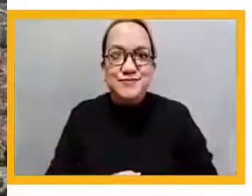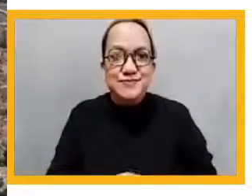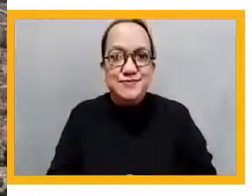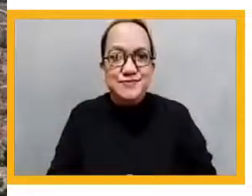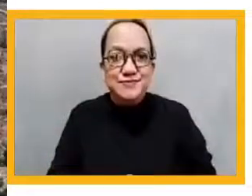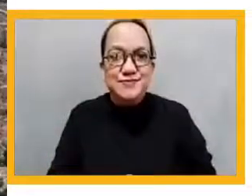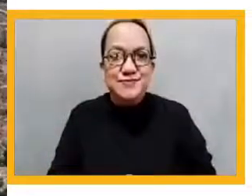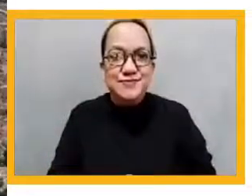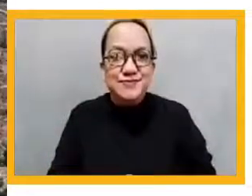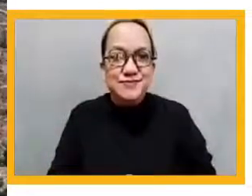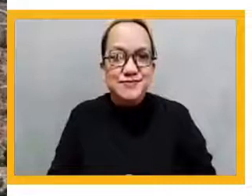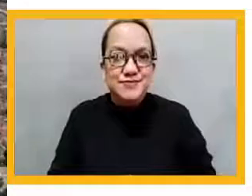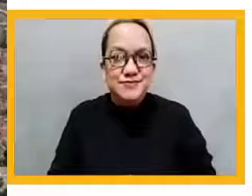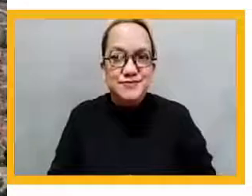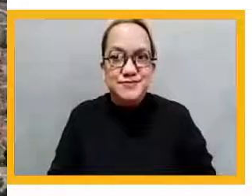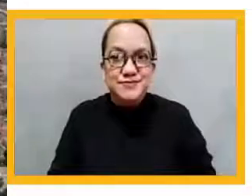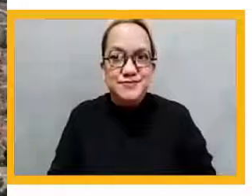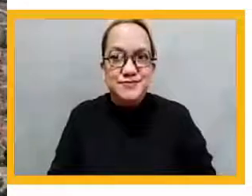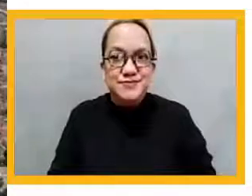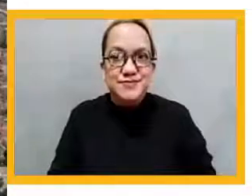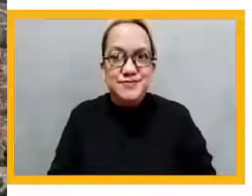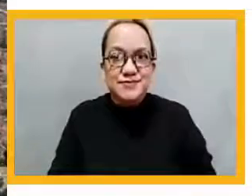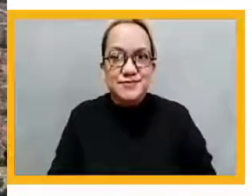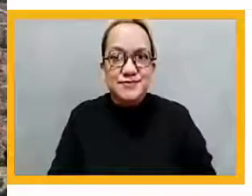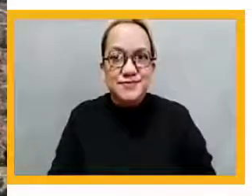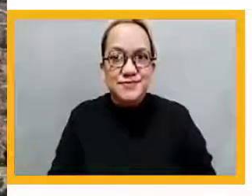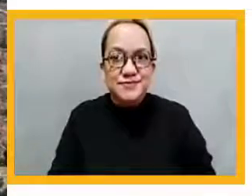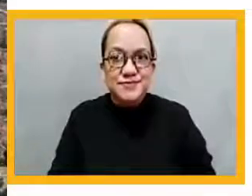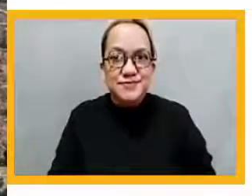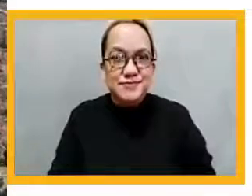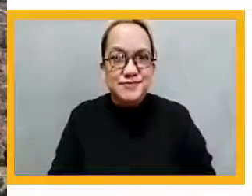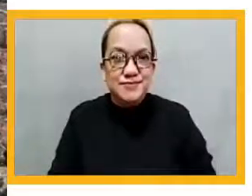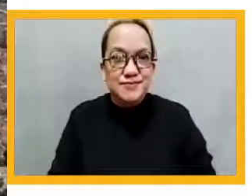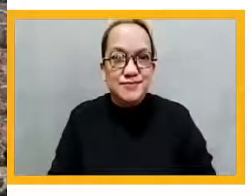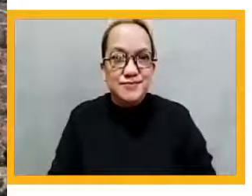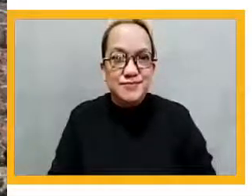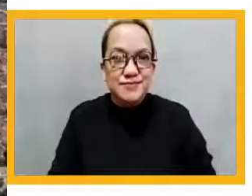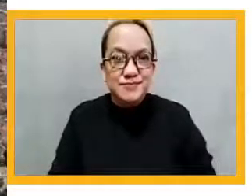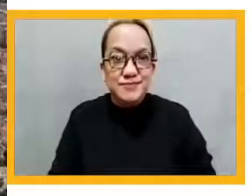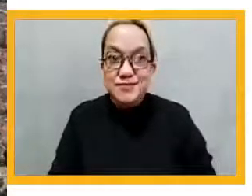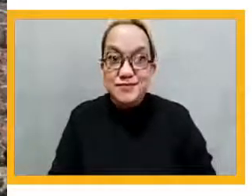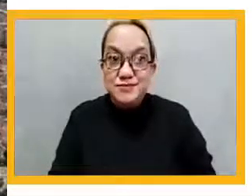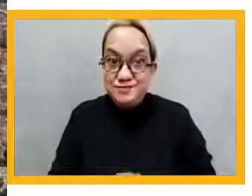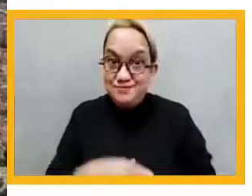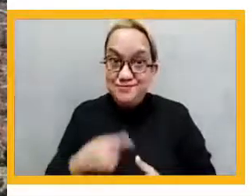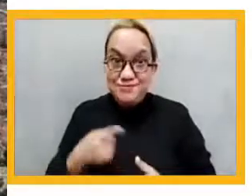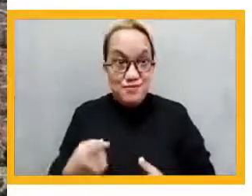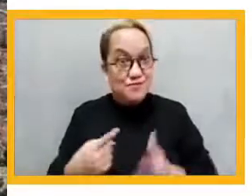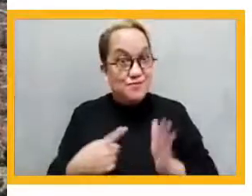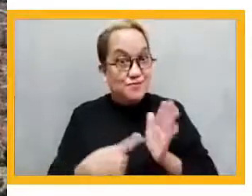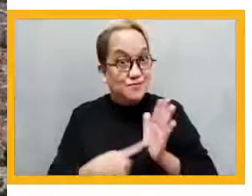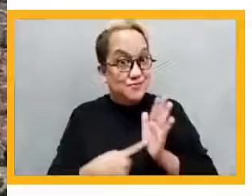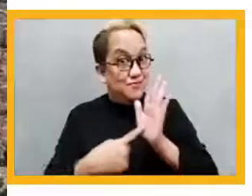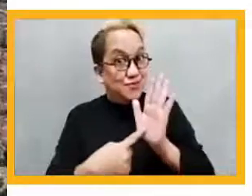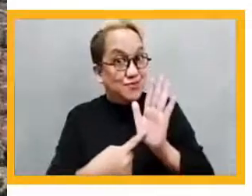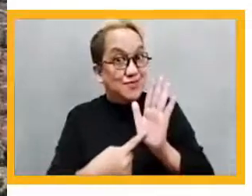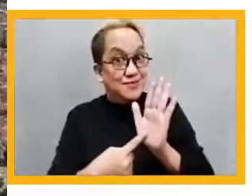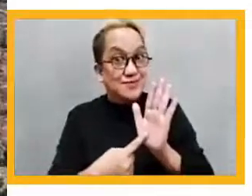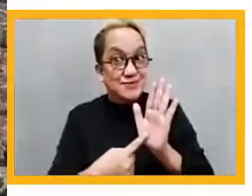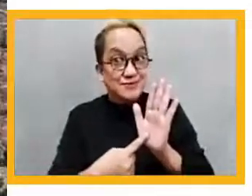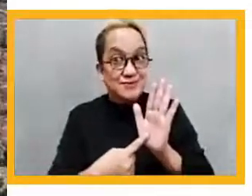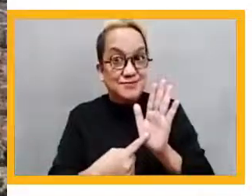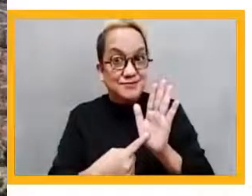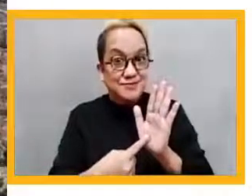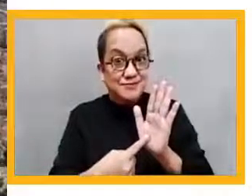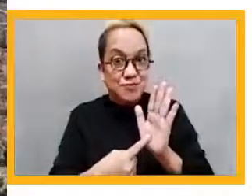also we wanted to share some of the, let's say the experiences we've been having.